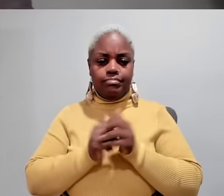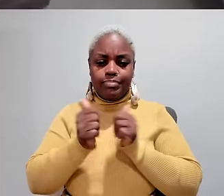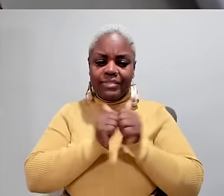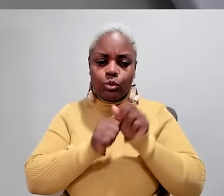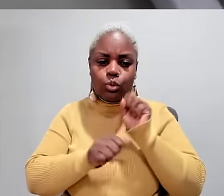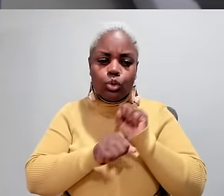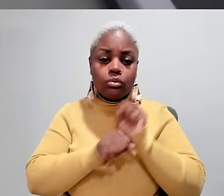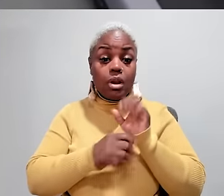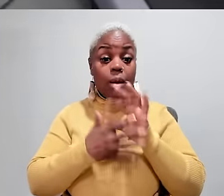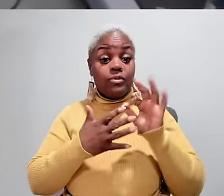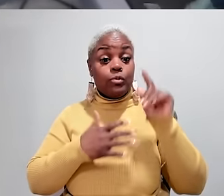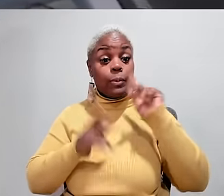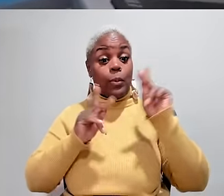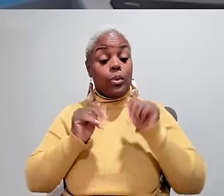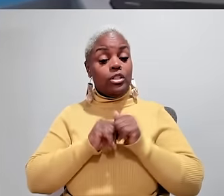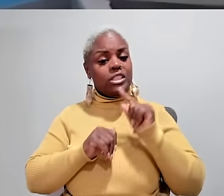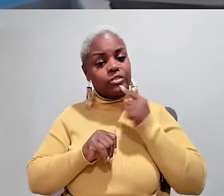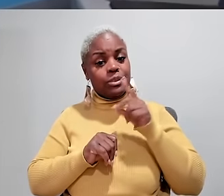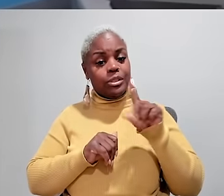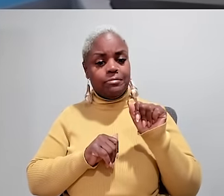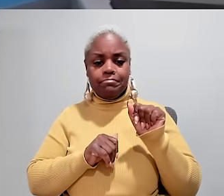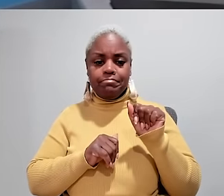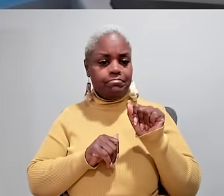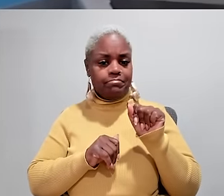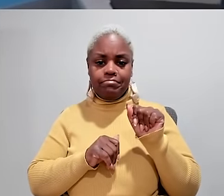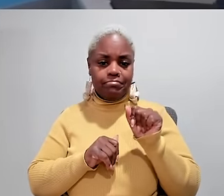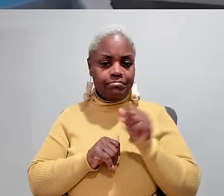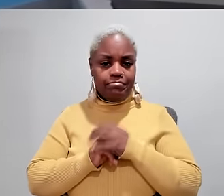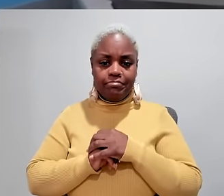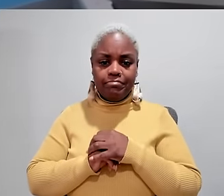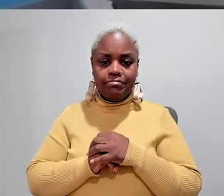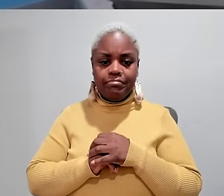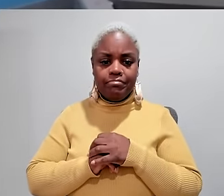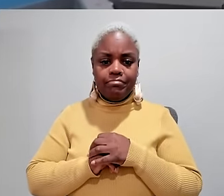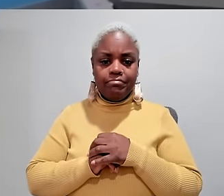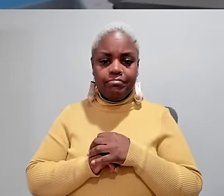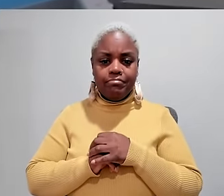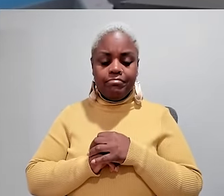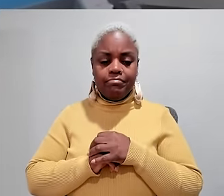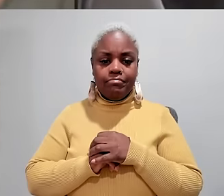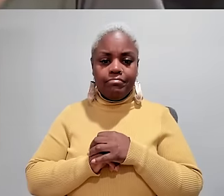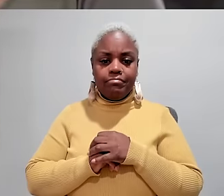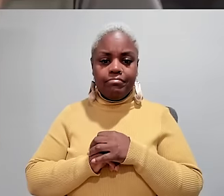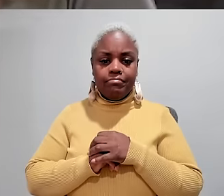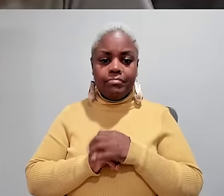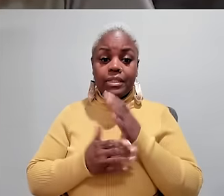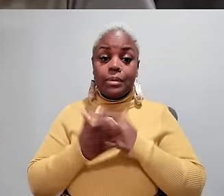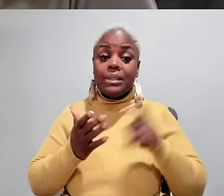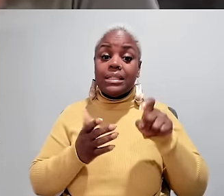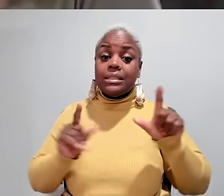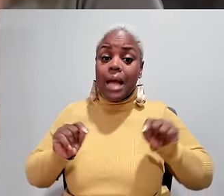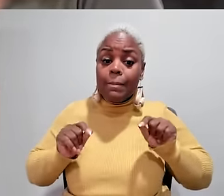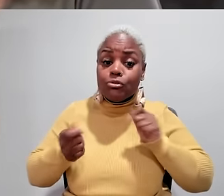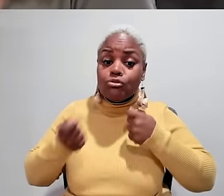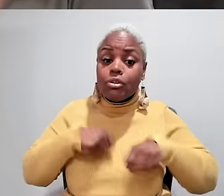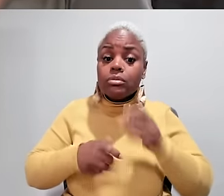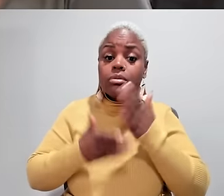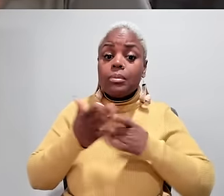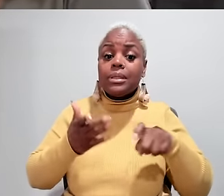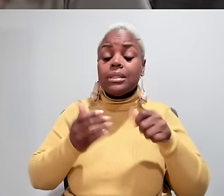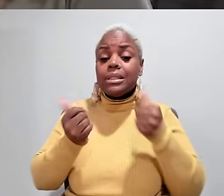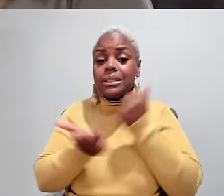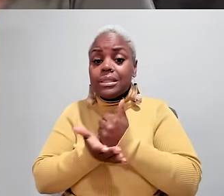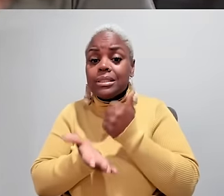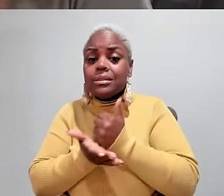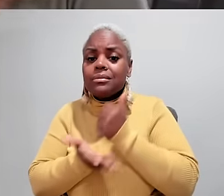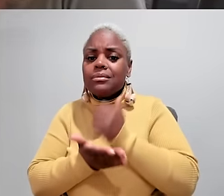staff, and most competitive work isn't an option for people with severe disabilities. Some of them need diaper changes. Some people